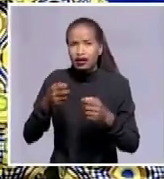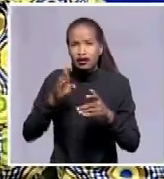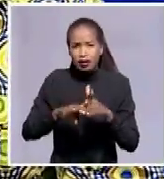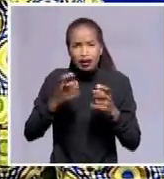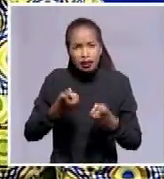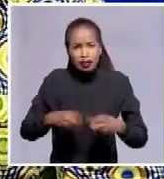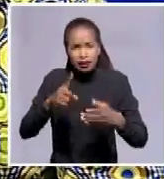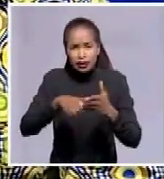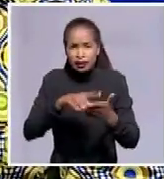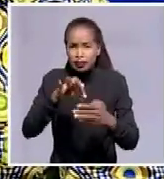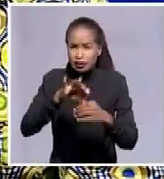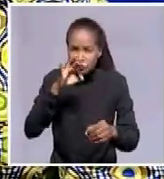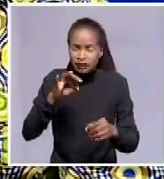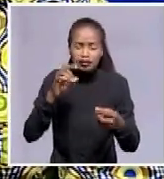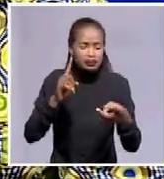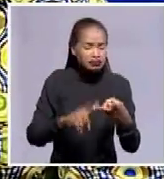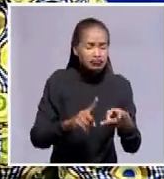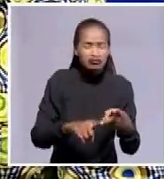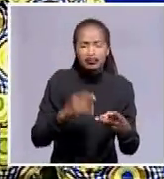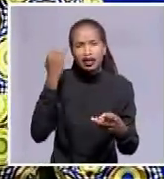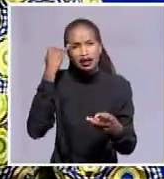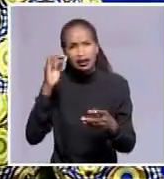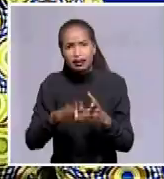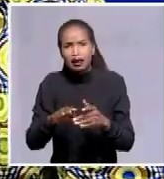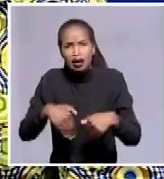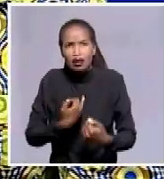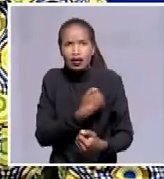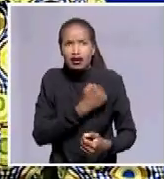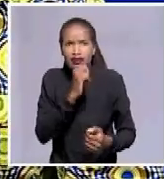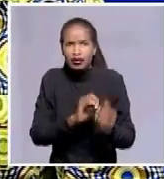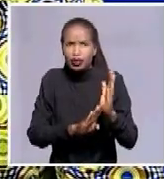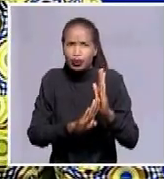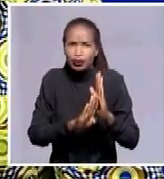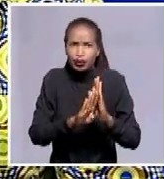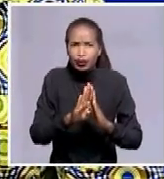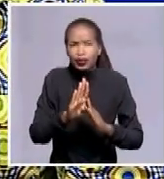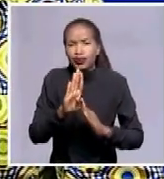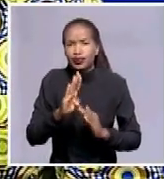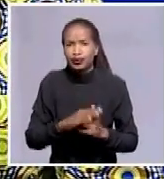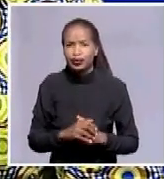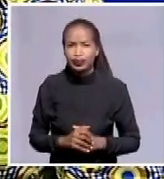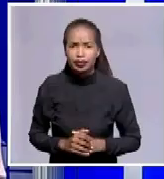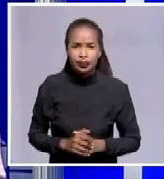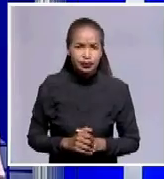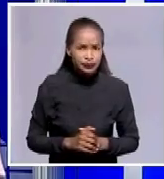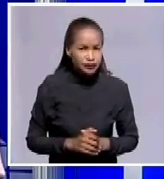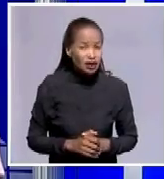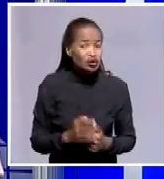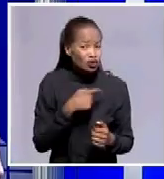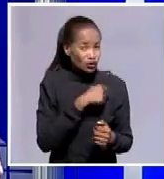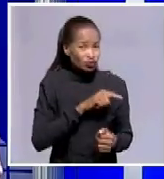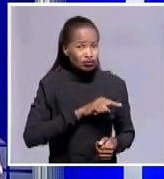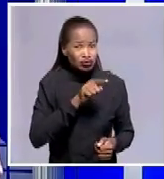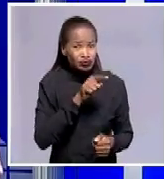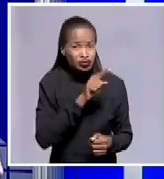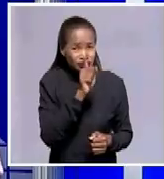reforms, especially on matters on how we want to improve the socio-economic trajectory of our own people. So will you be attending the